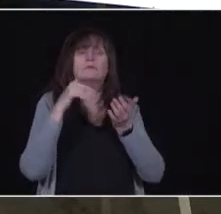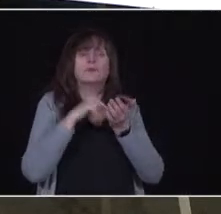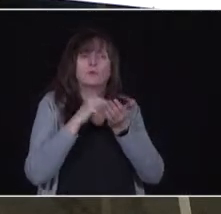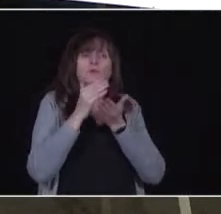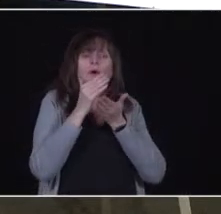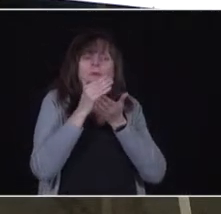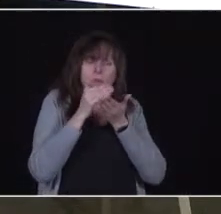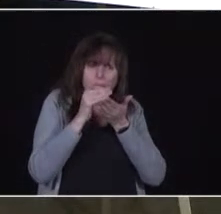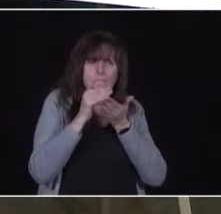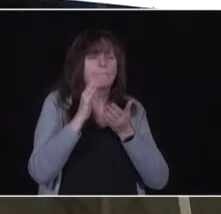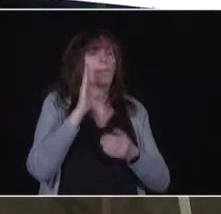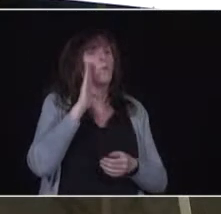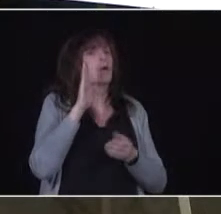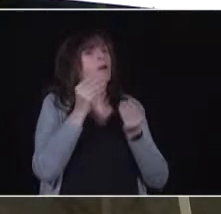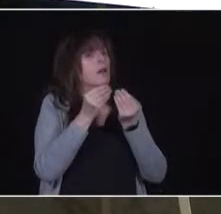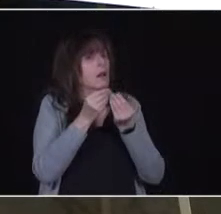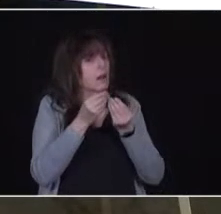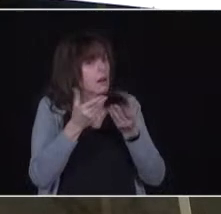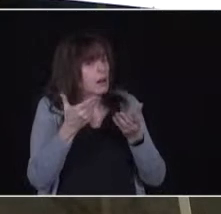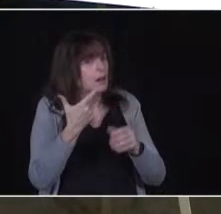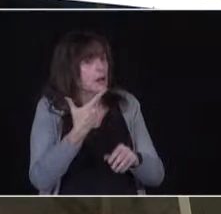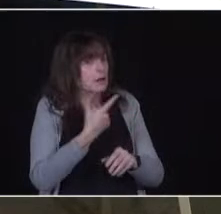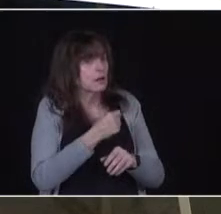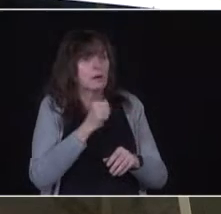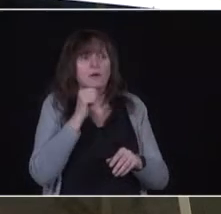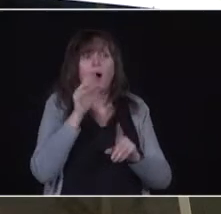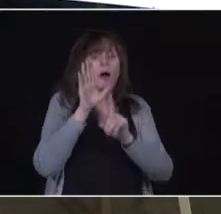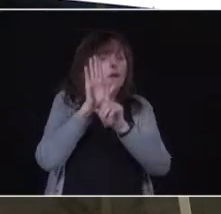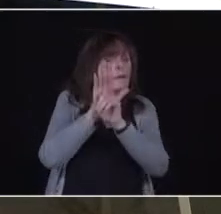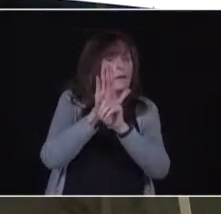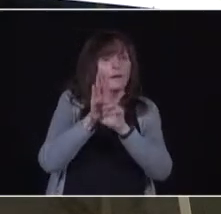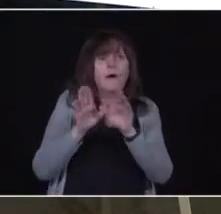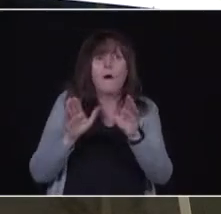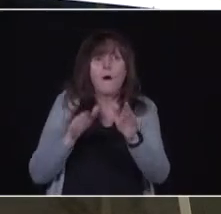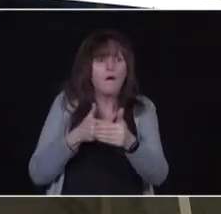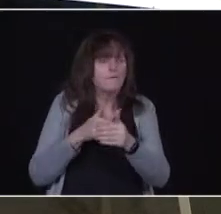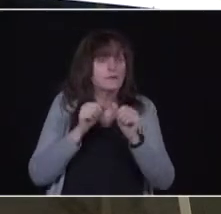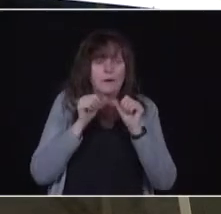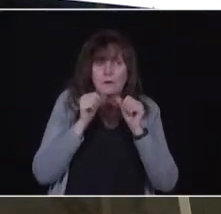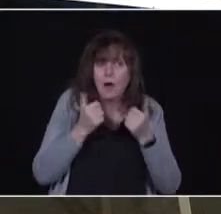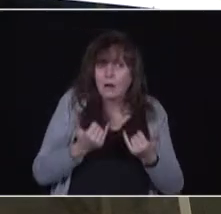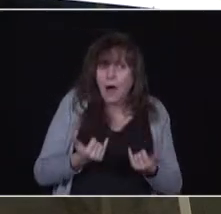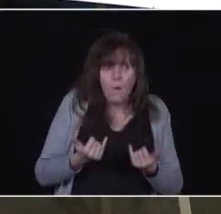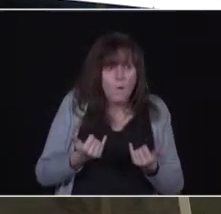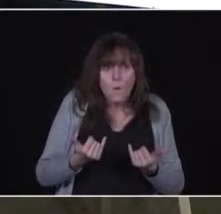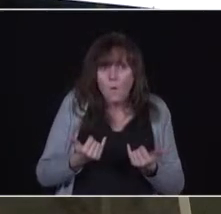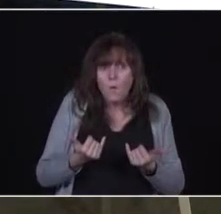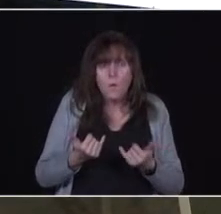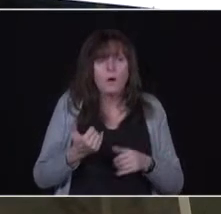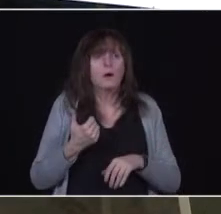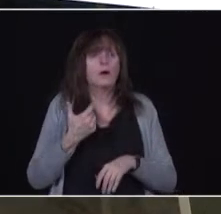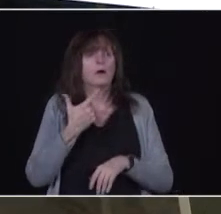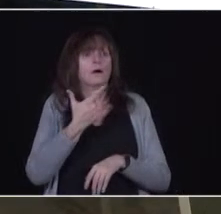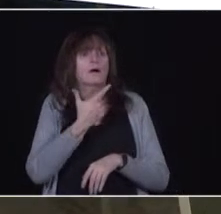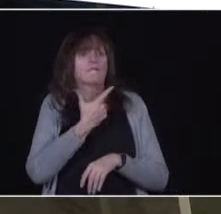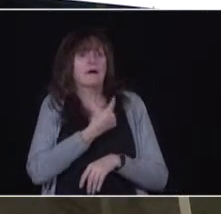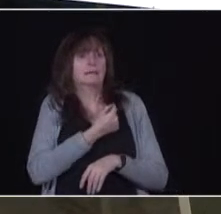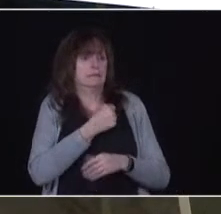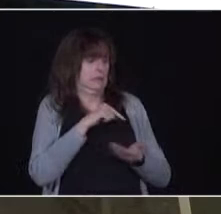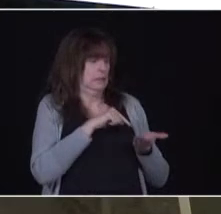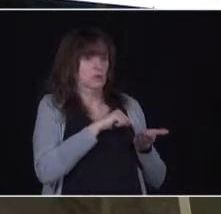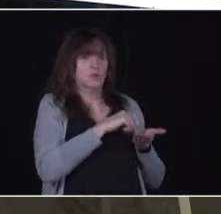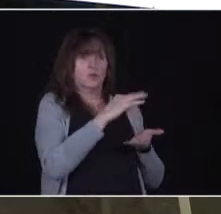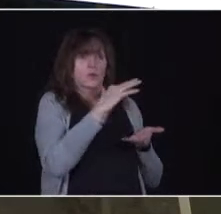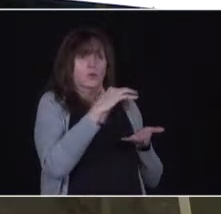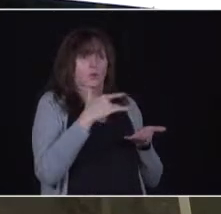earlier on in this vaccination program. The way the vaccine is, the way it has to be handled, and the spoilage that you would get trying to do that